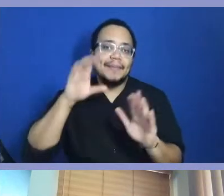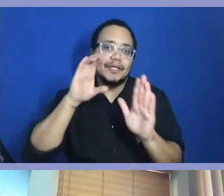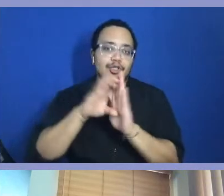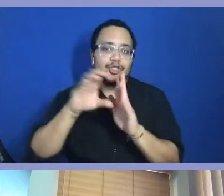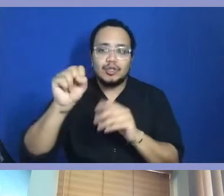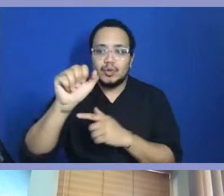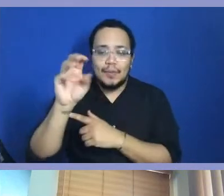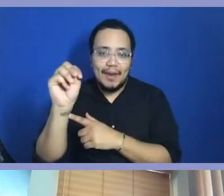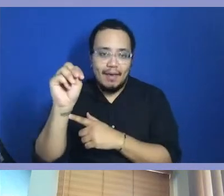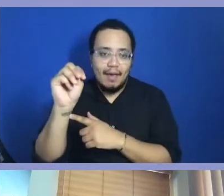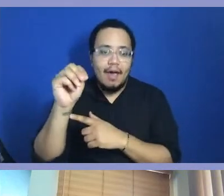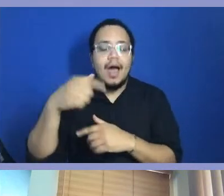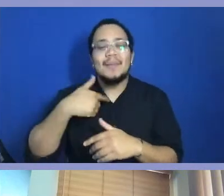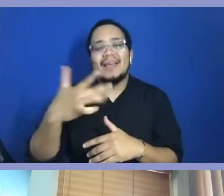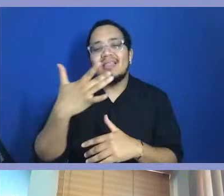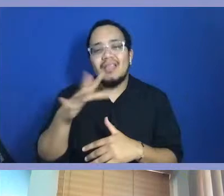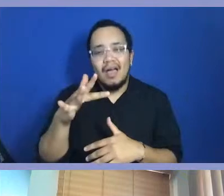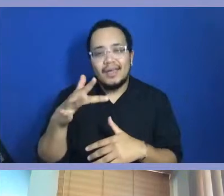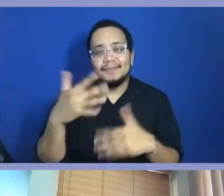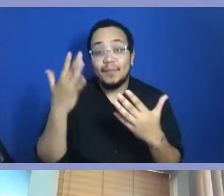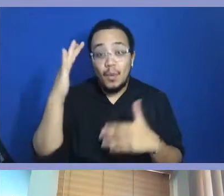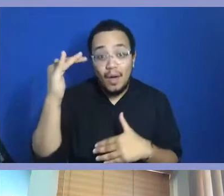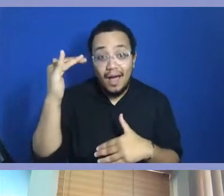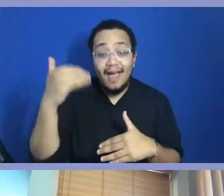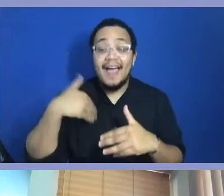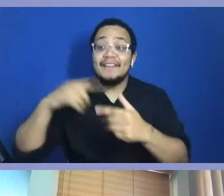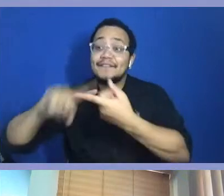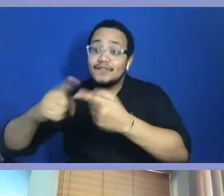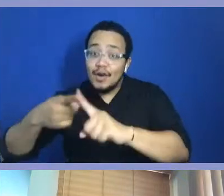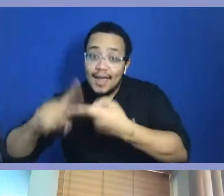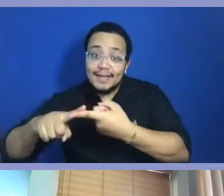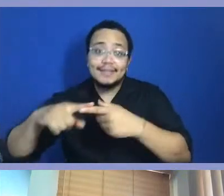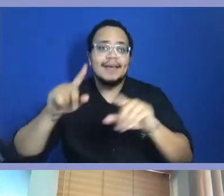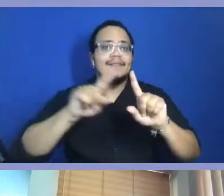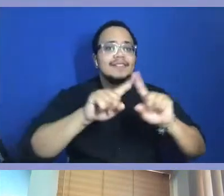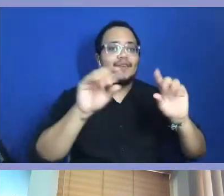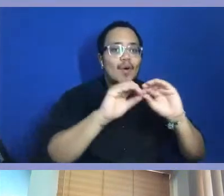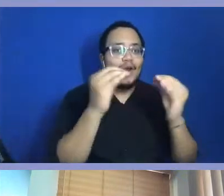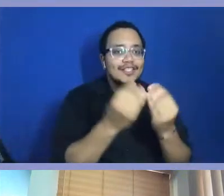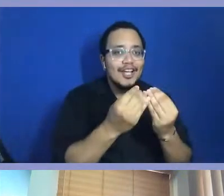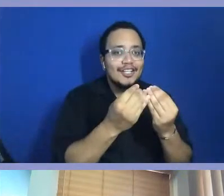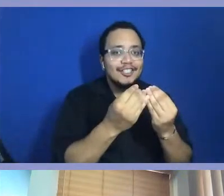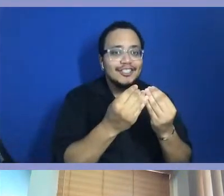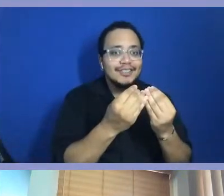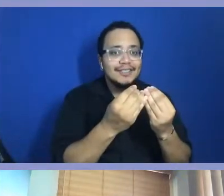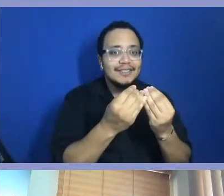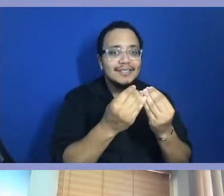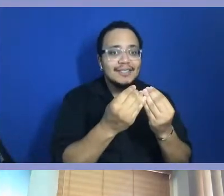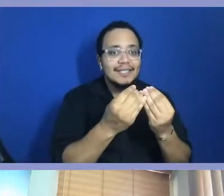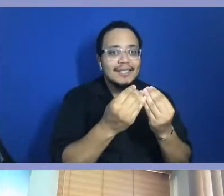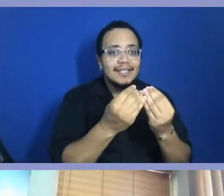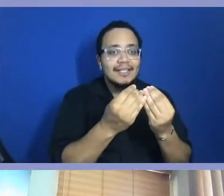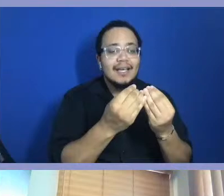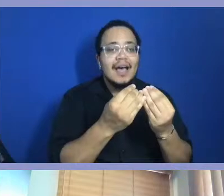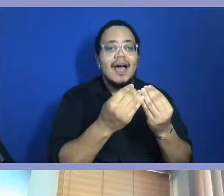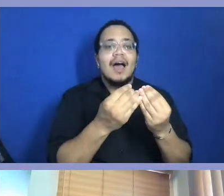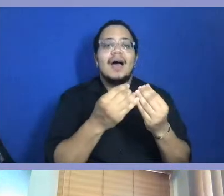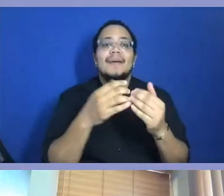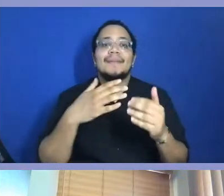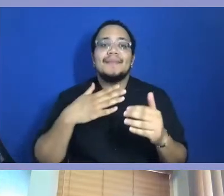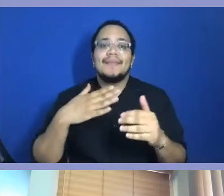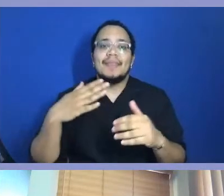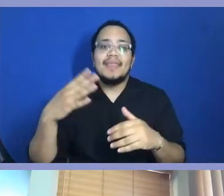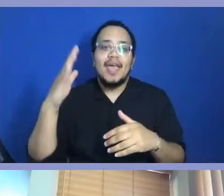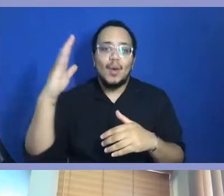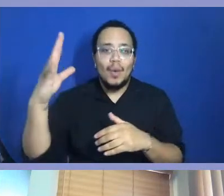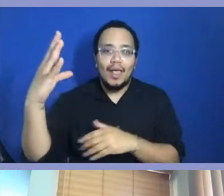wonderful bunch of friends and organizations I work with. They take my picture while I'm working. Okay. So I'm